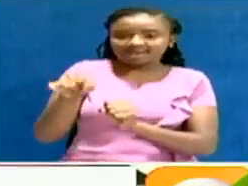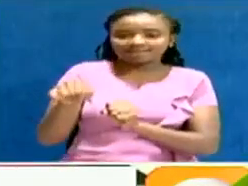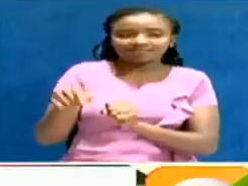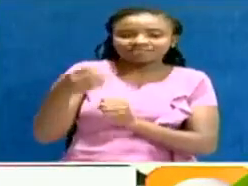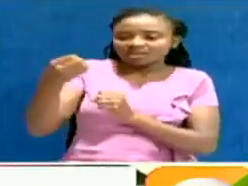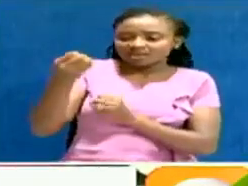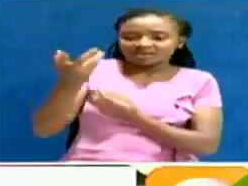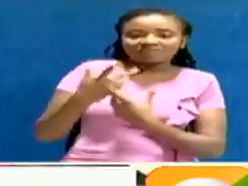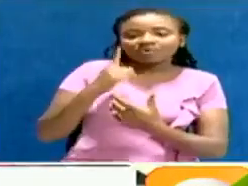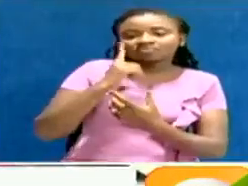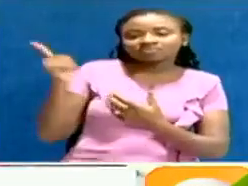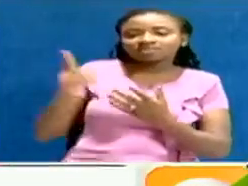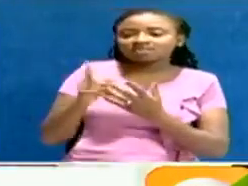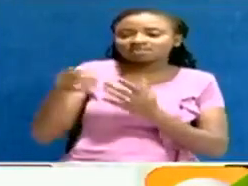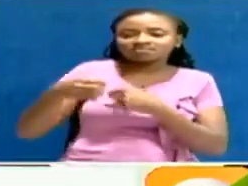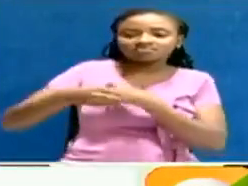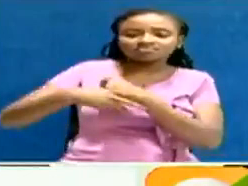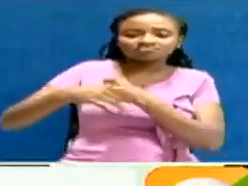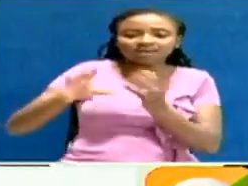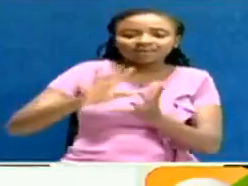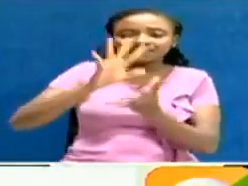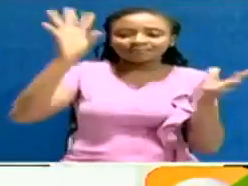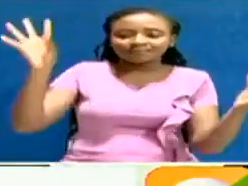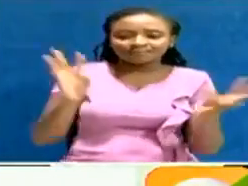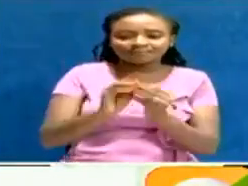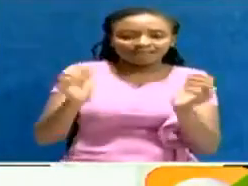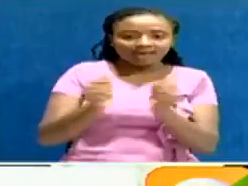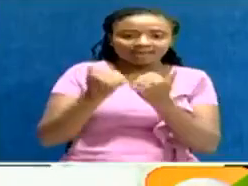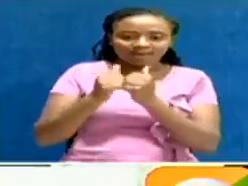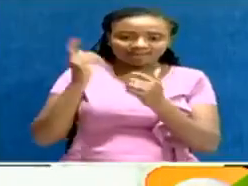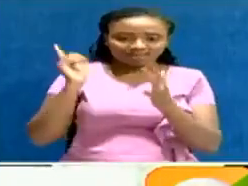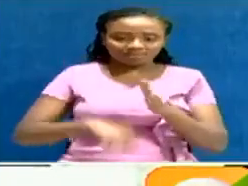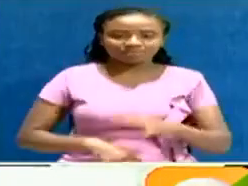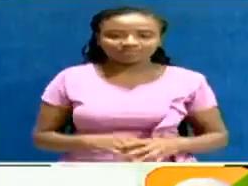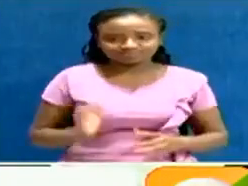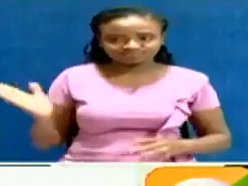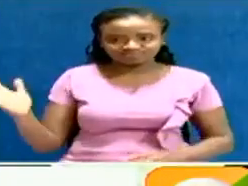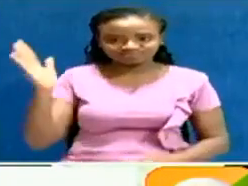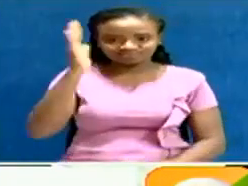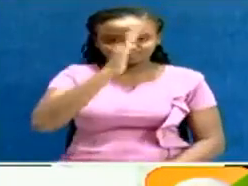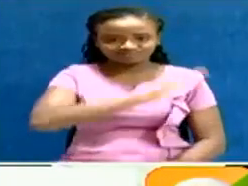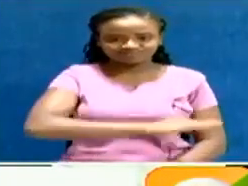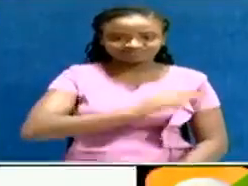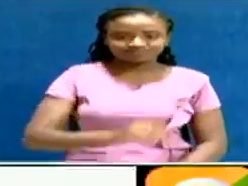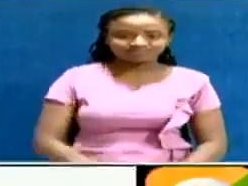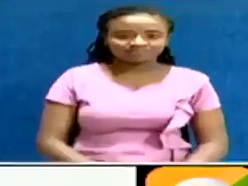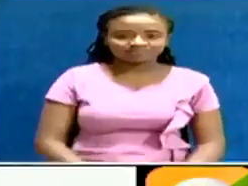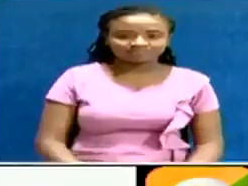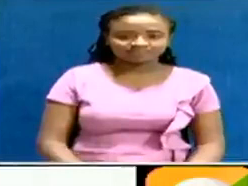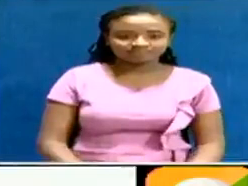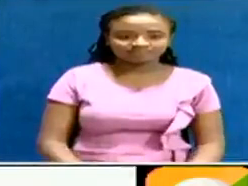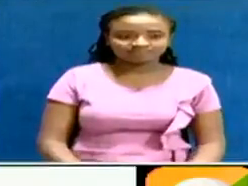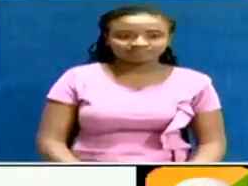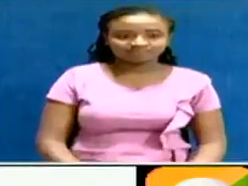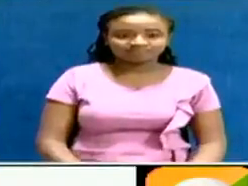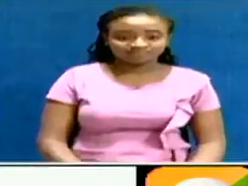us a brief. And here is a story that summarizes what we had gathered in the course of the day. Okay. A